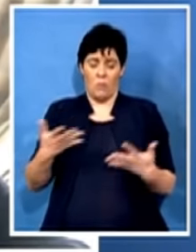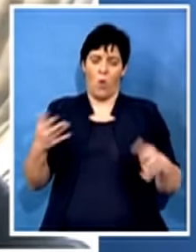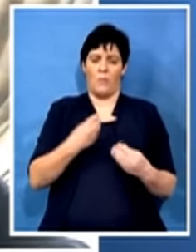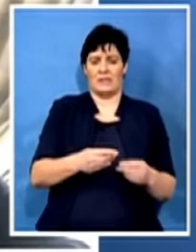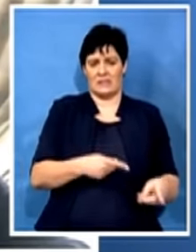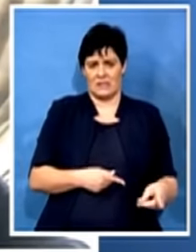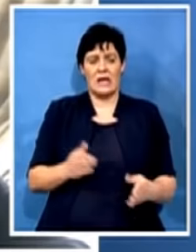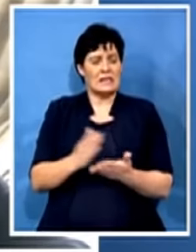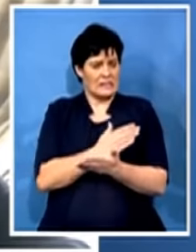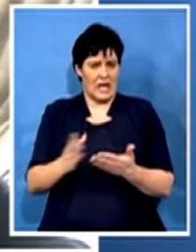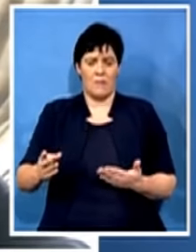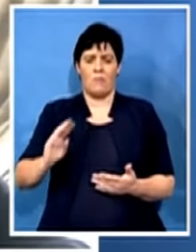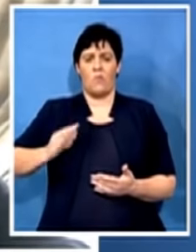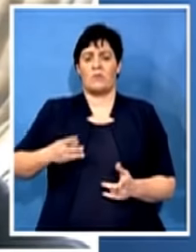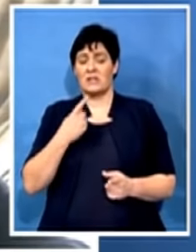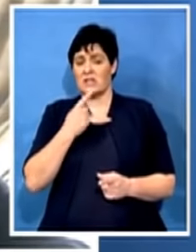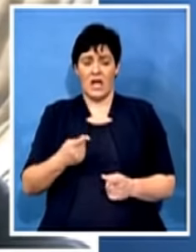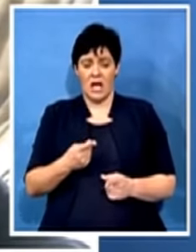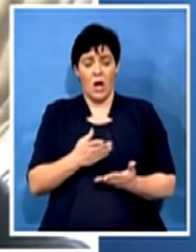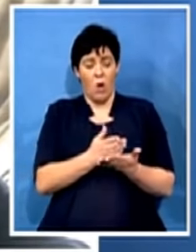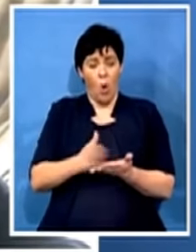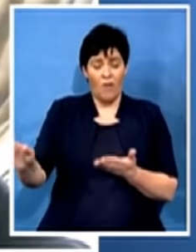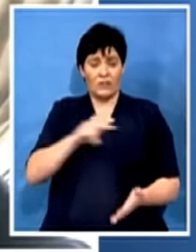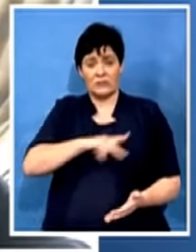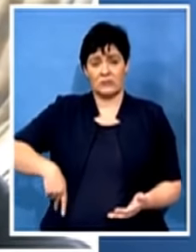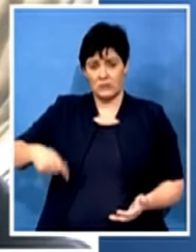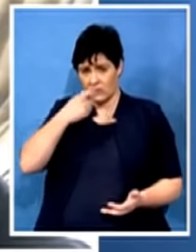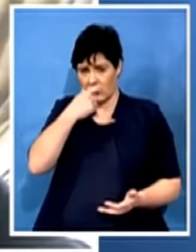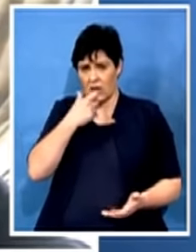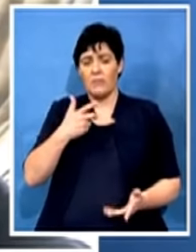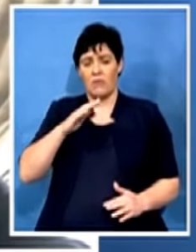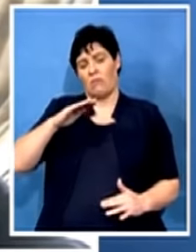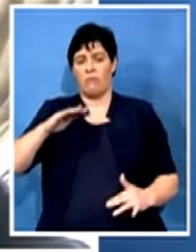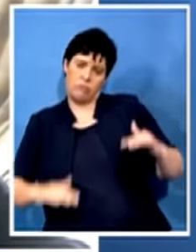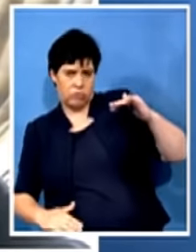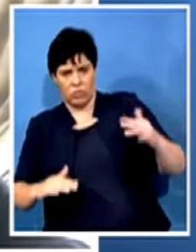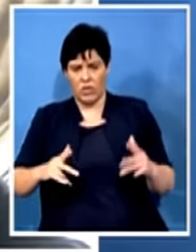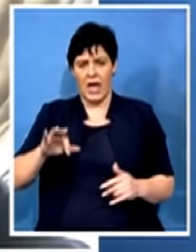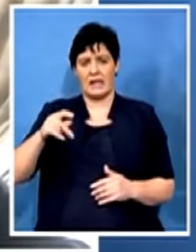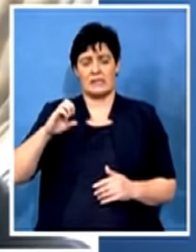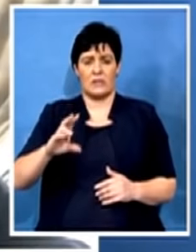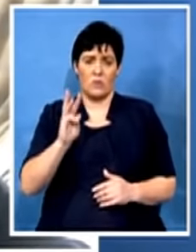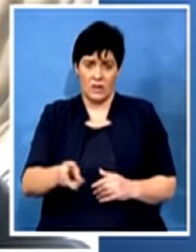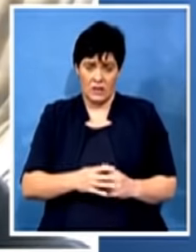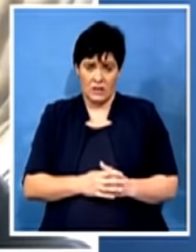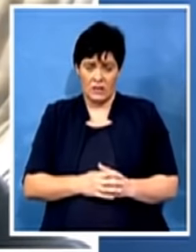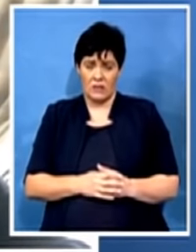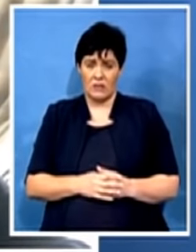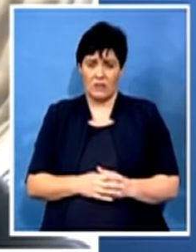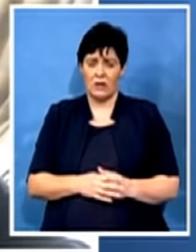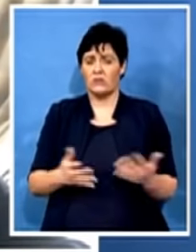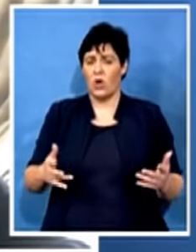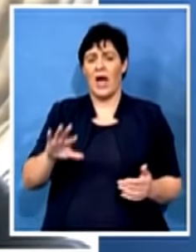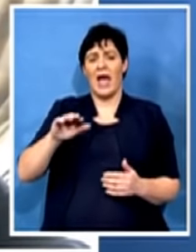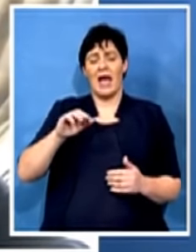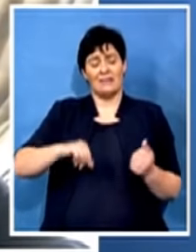had to remove President Cyril Ramaphosa, you'd destabilize the African National Congress. So essentially Ace Mahashule's support is left within the structures